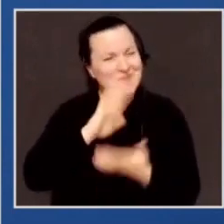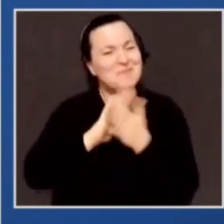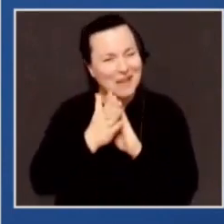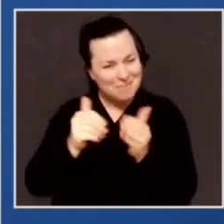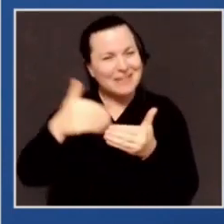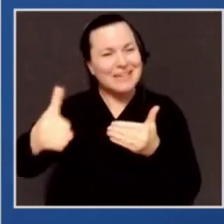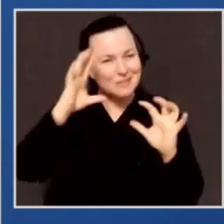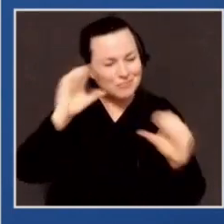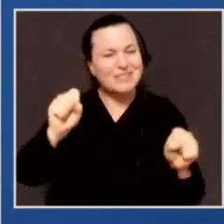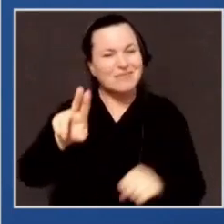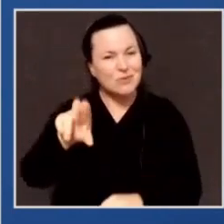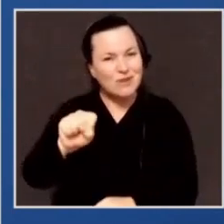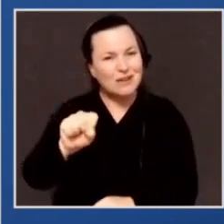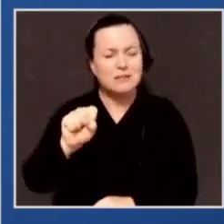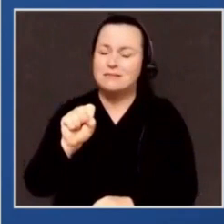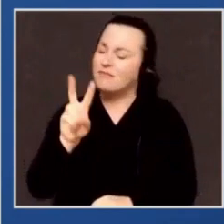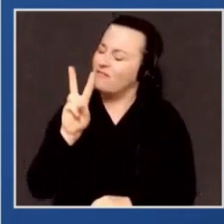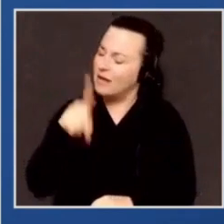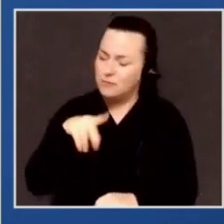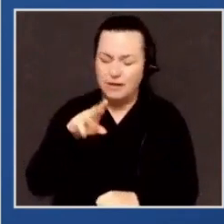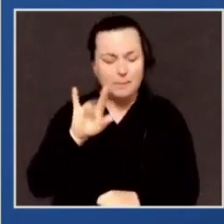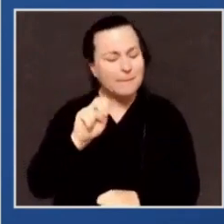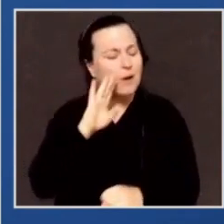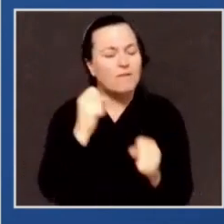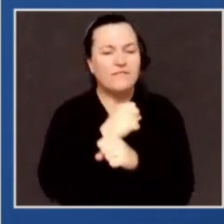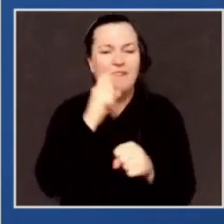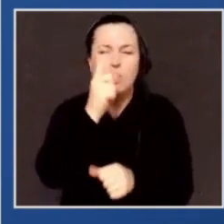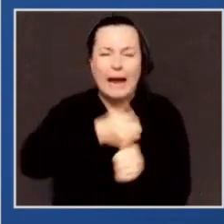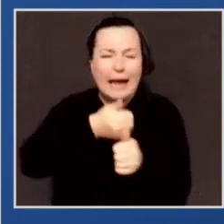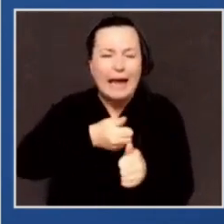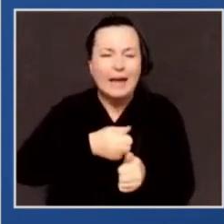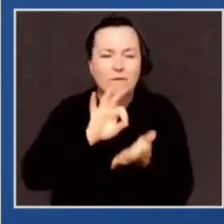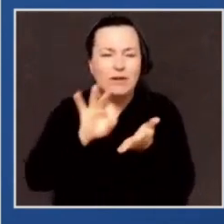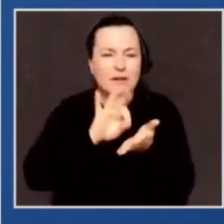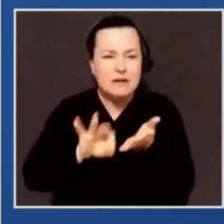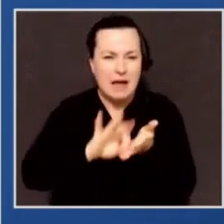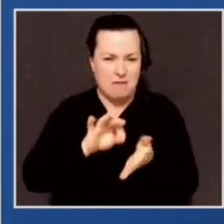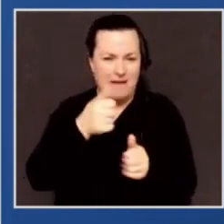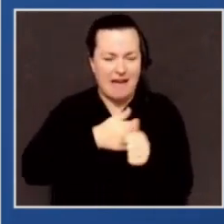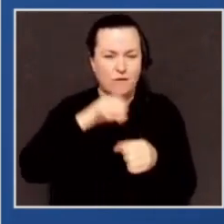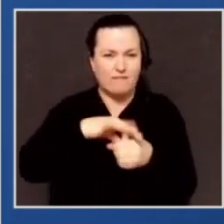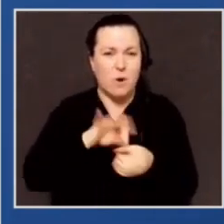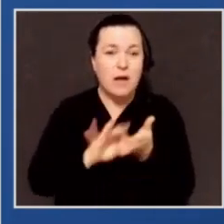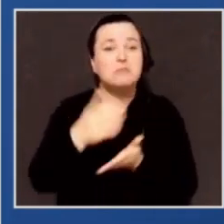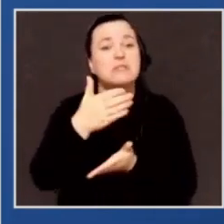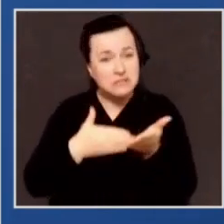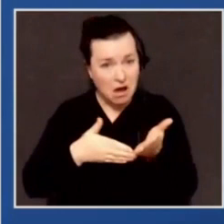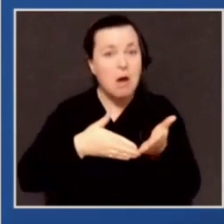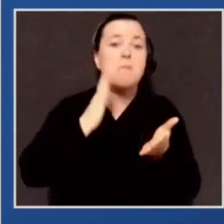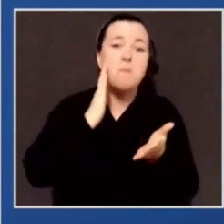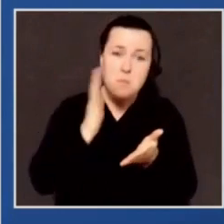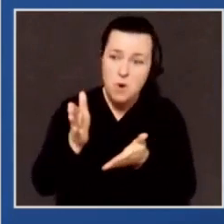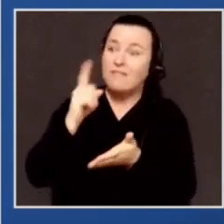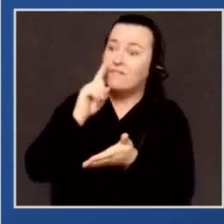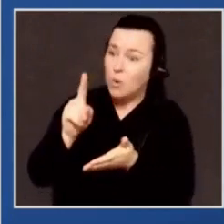The vice president will fight for every vote to be counted. Some of the outstanding votes will be for the vice president. Some of them are going to be for